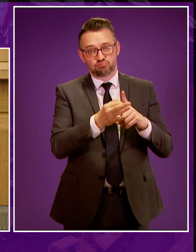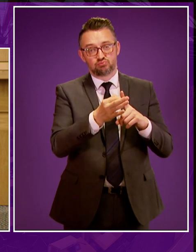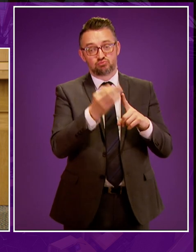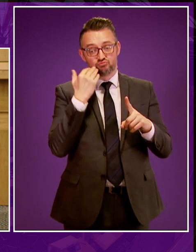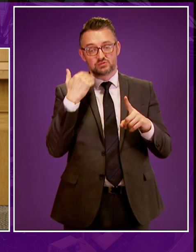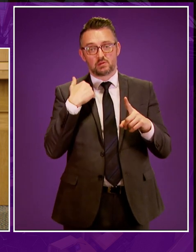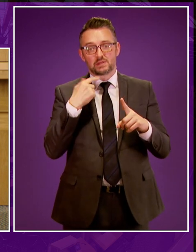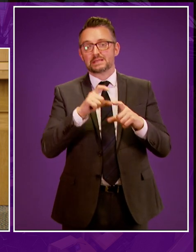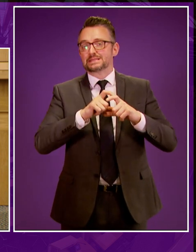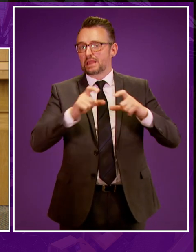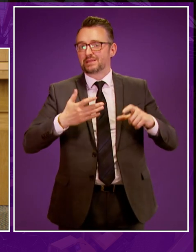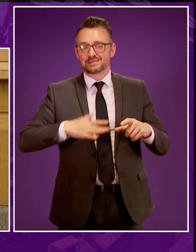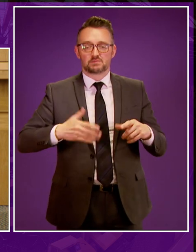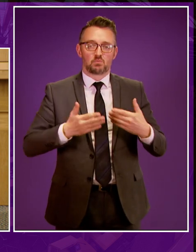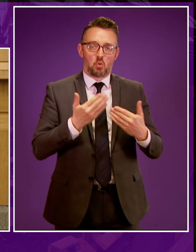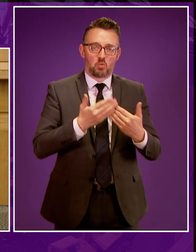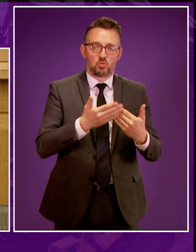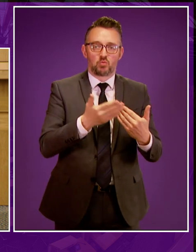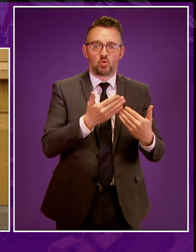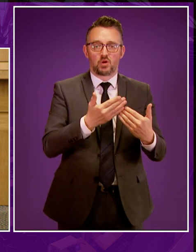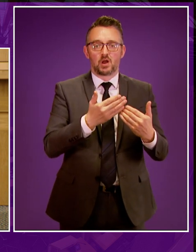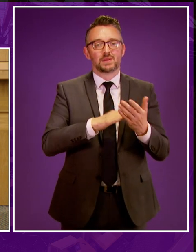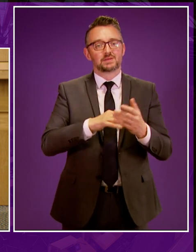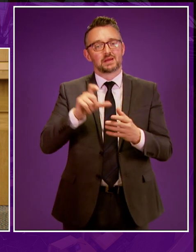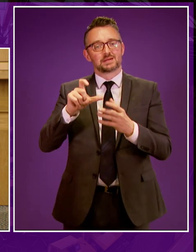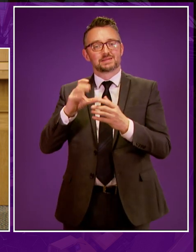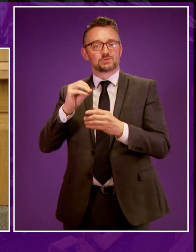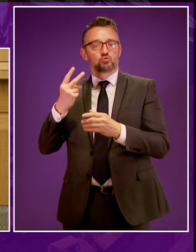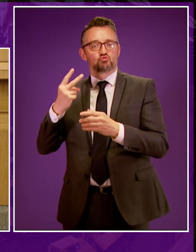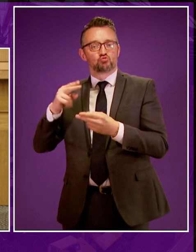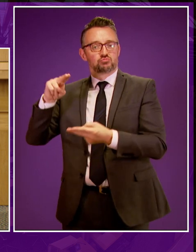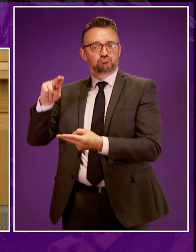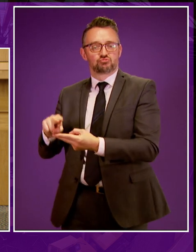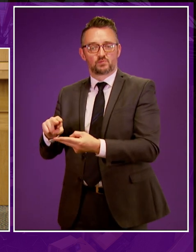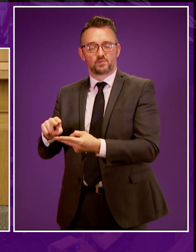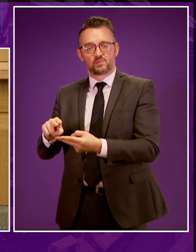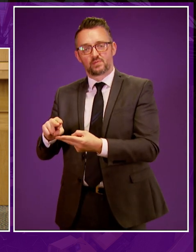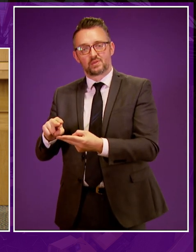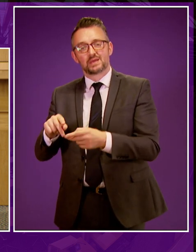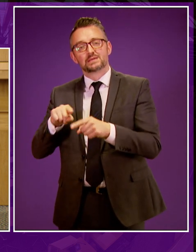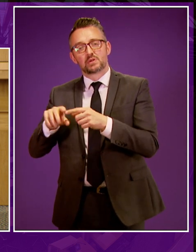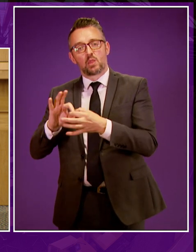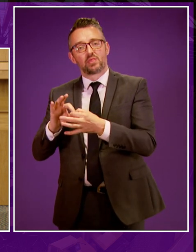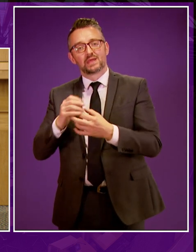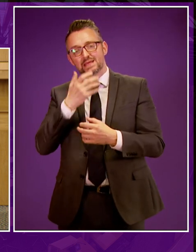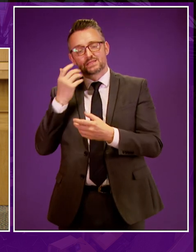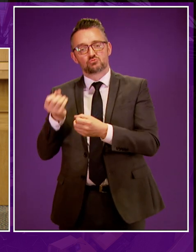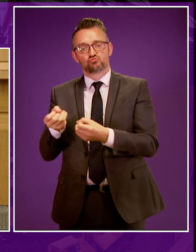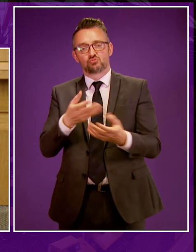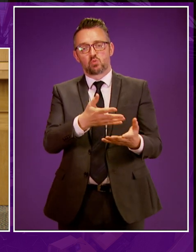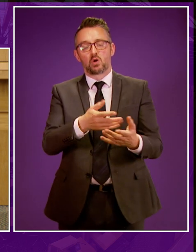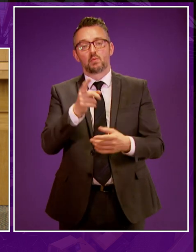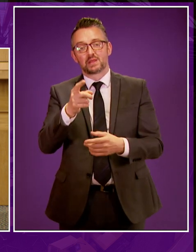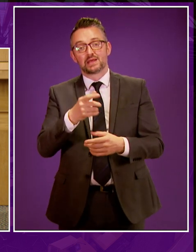years, however, much work still needs to be done to decarbonise our overall energy supply, particularly in heat and transport. Given this,